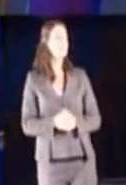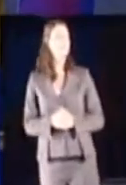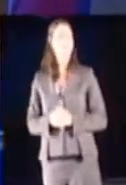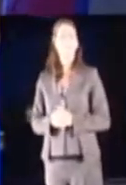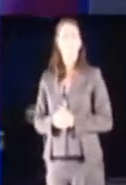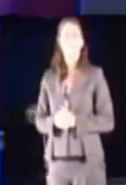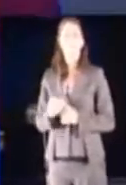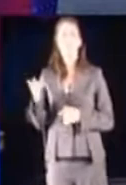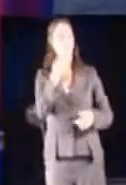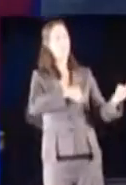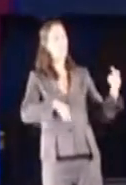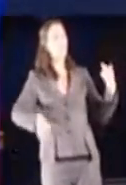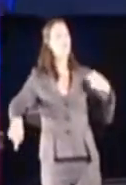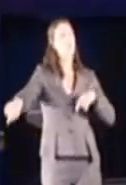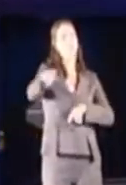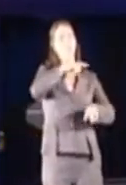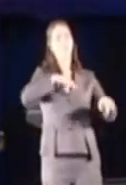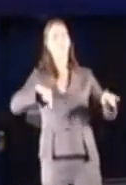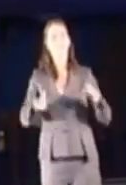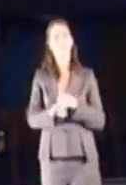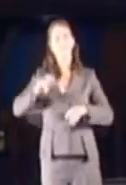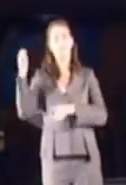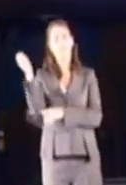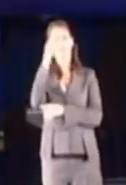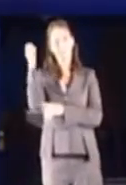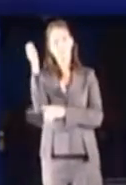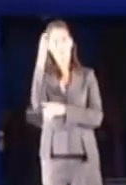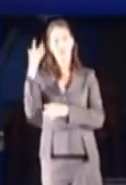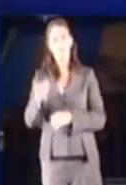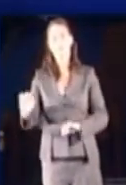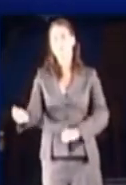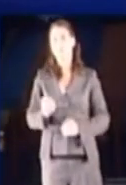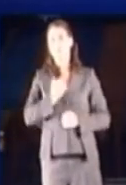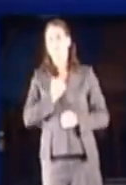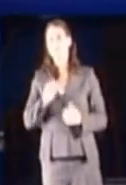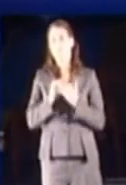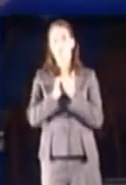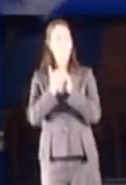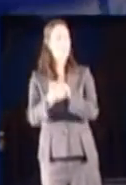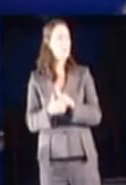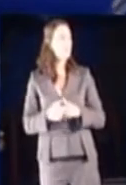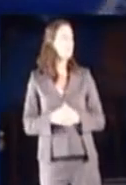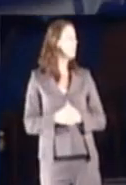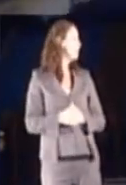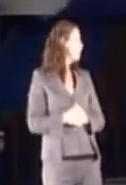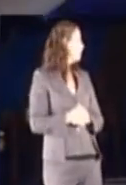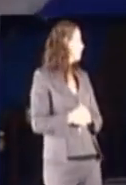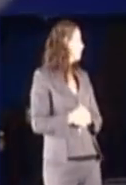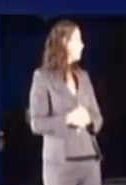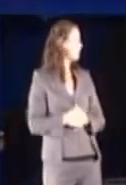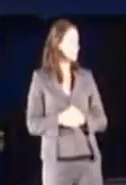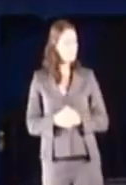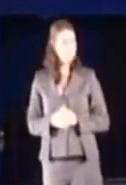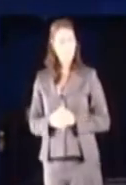on and on and on. We are the champions, my friends.